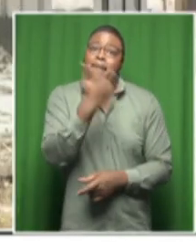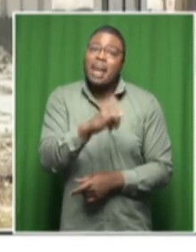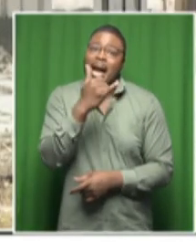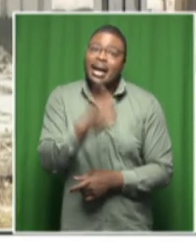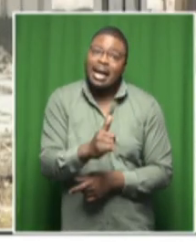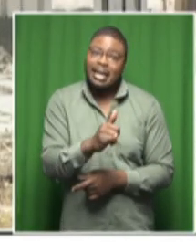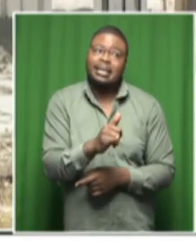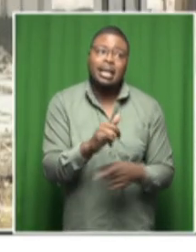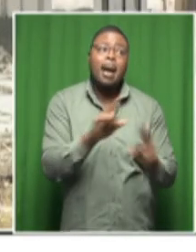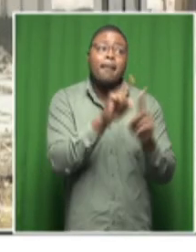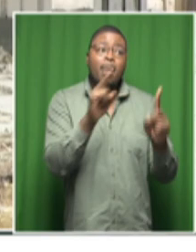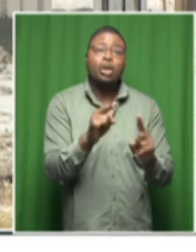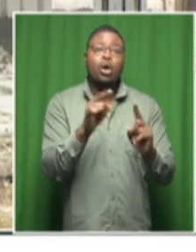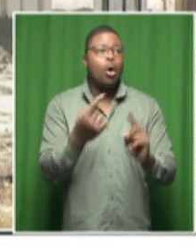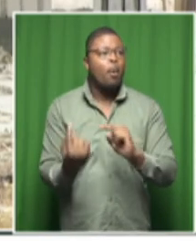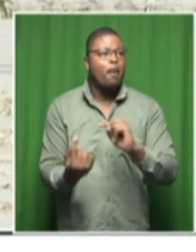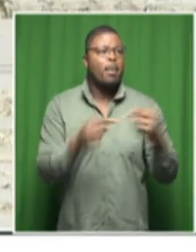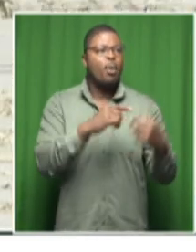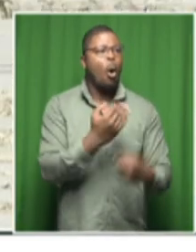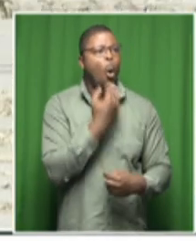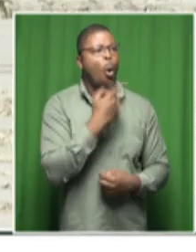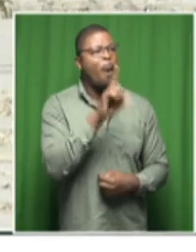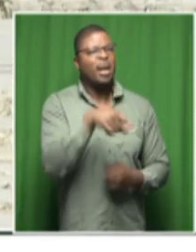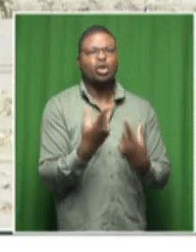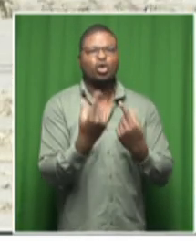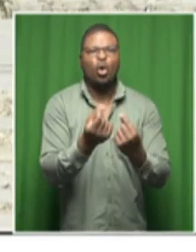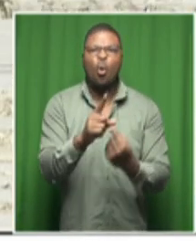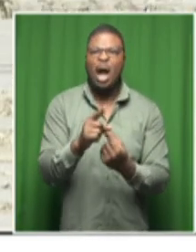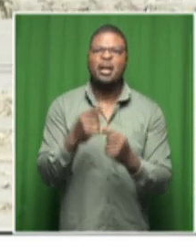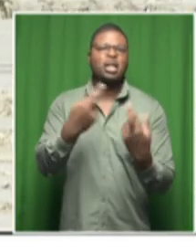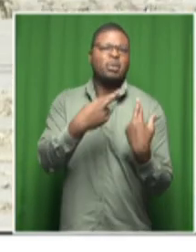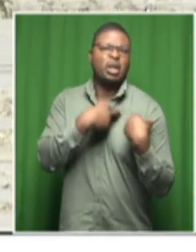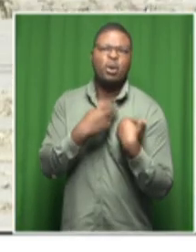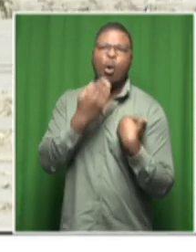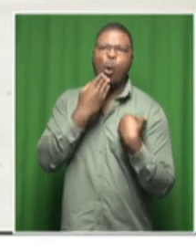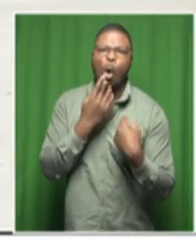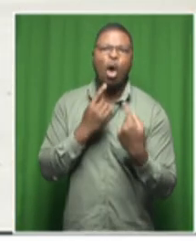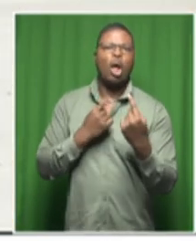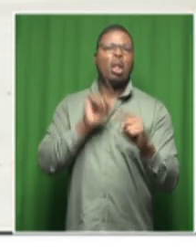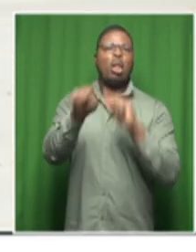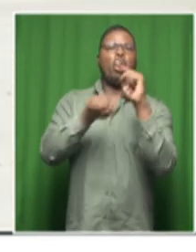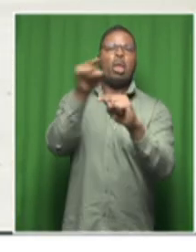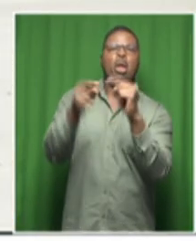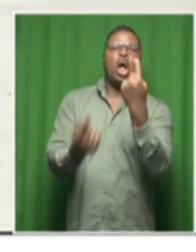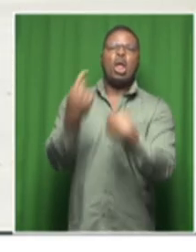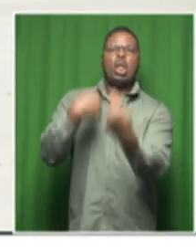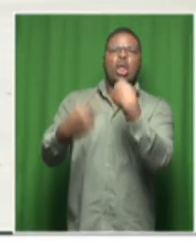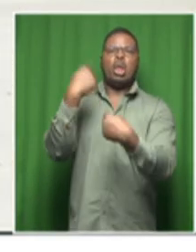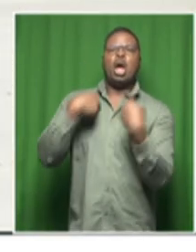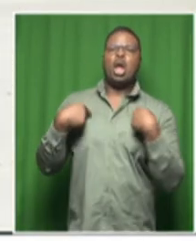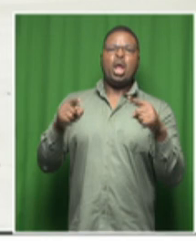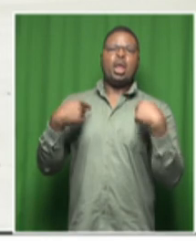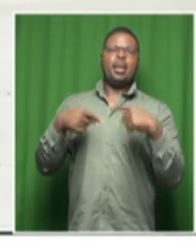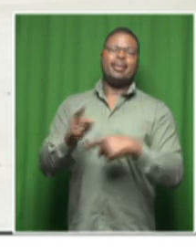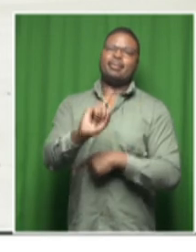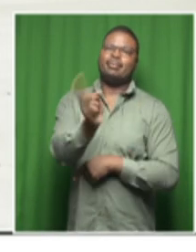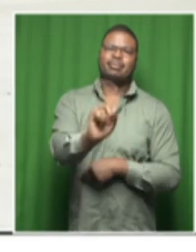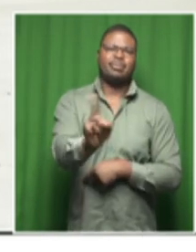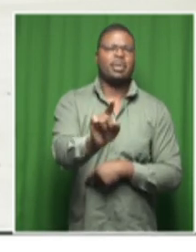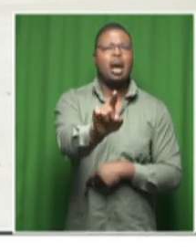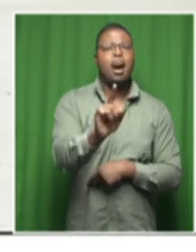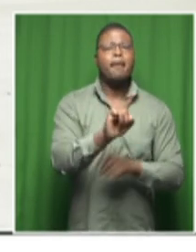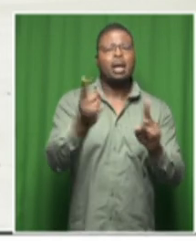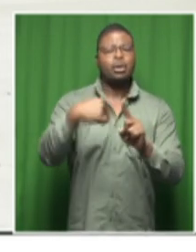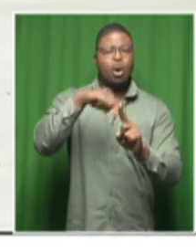uh fighting we should not do what we should do what our responsibilities make sure that we minimize the